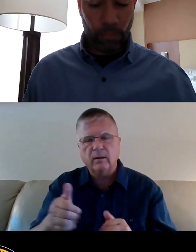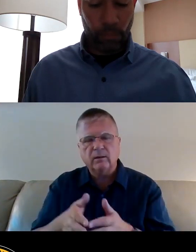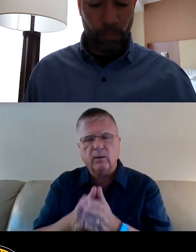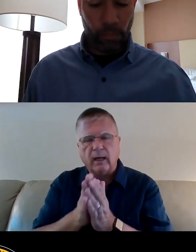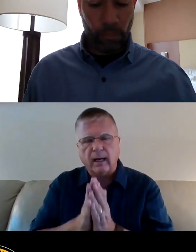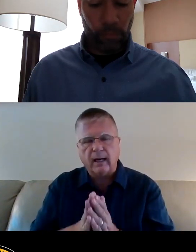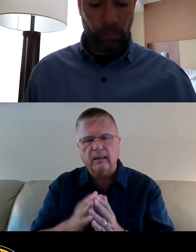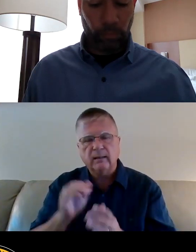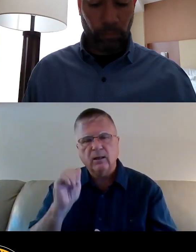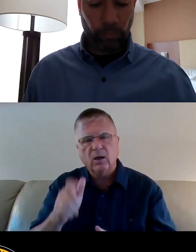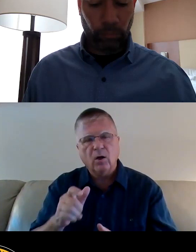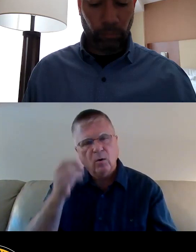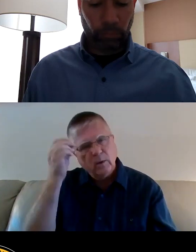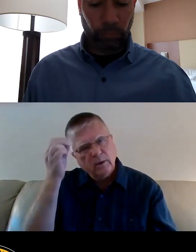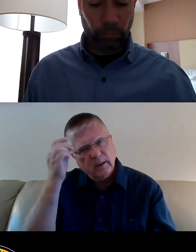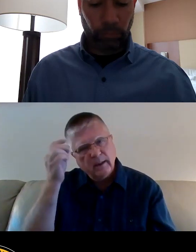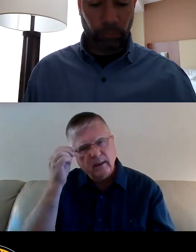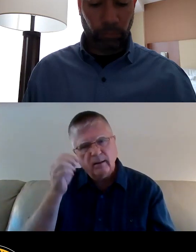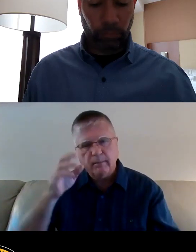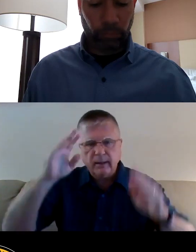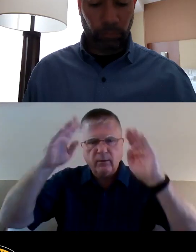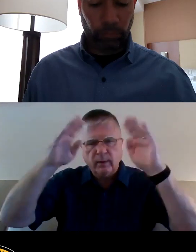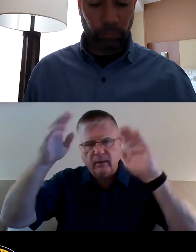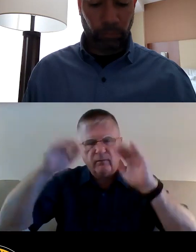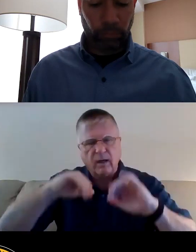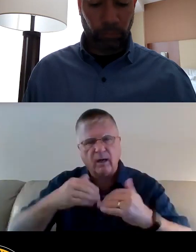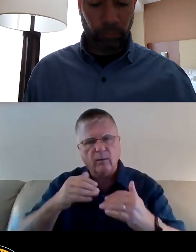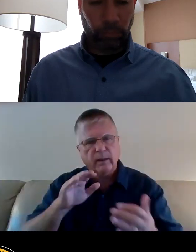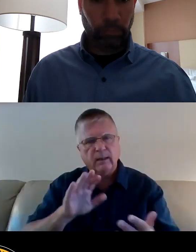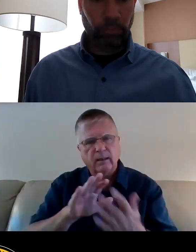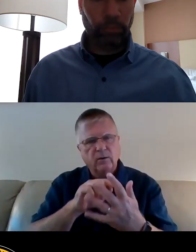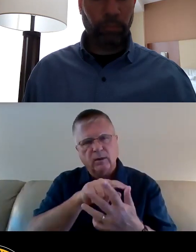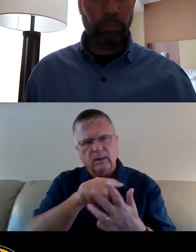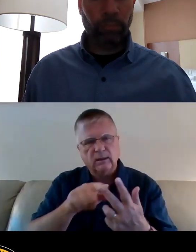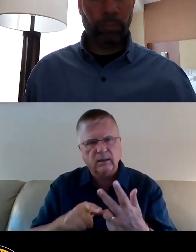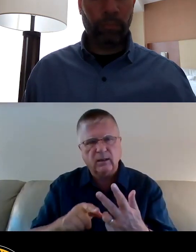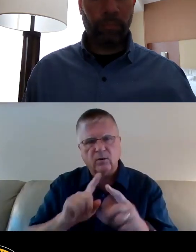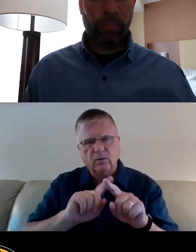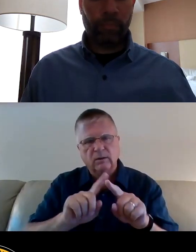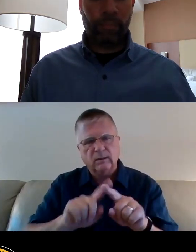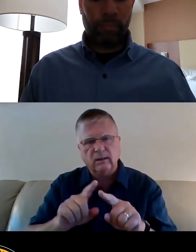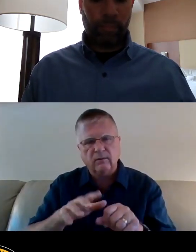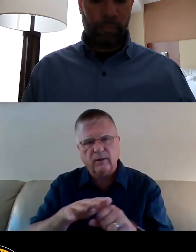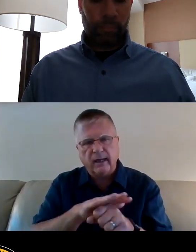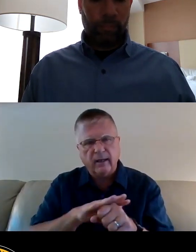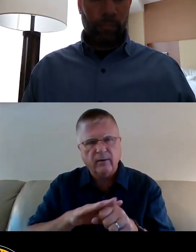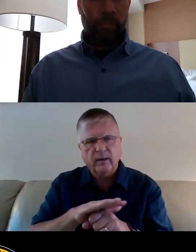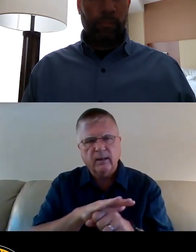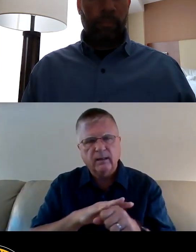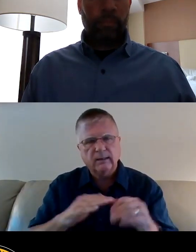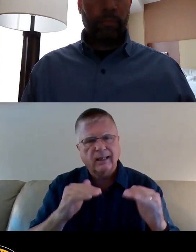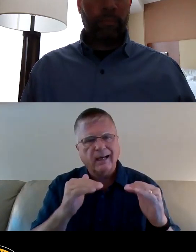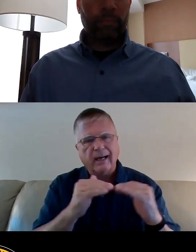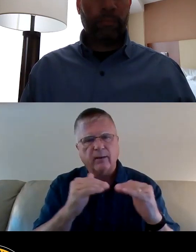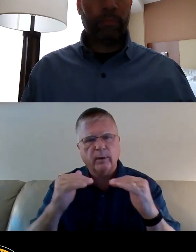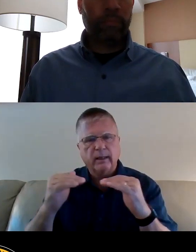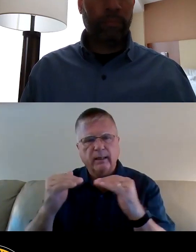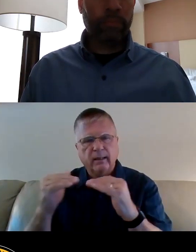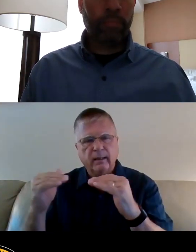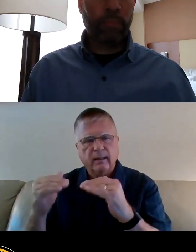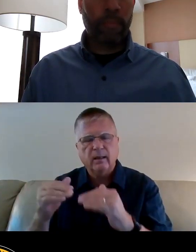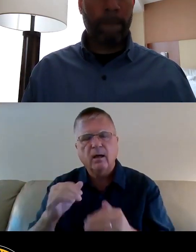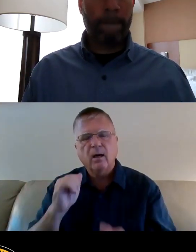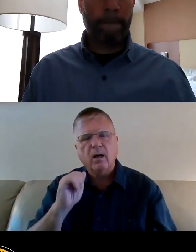in all your consideration, be creative in how we can address those demographics. Equity. All the money that you've had